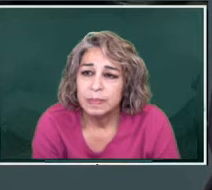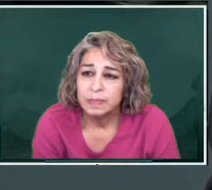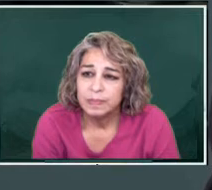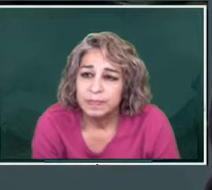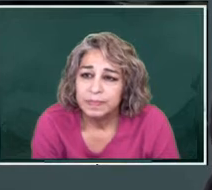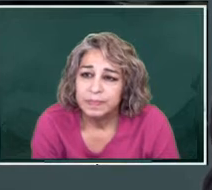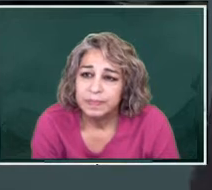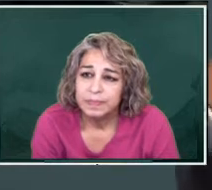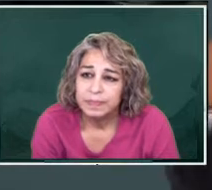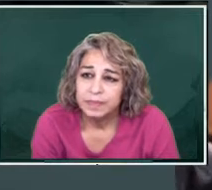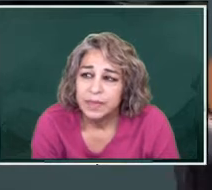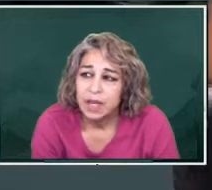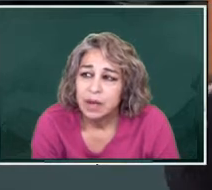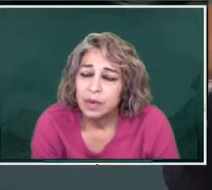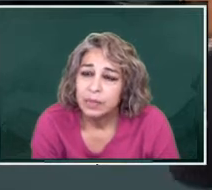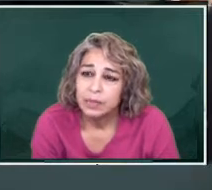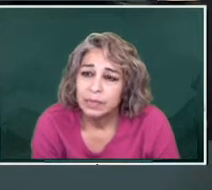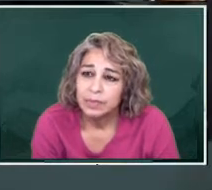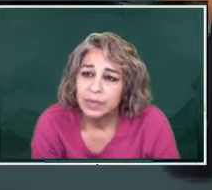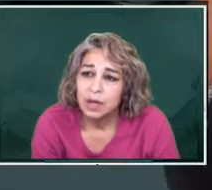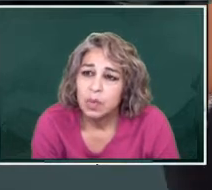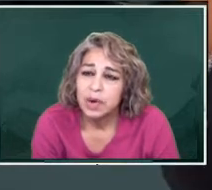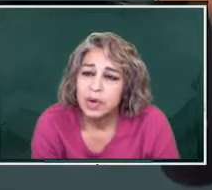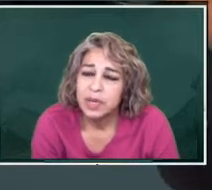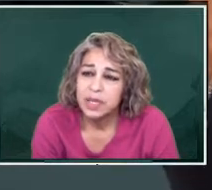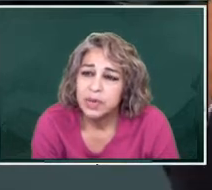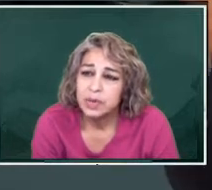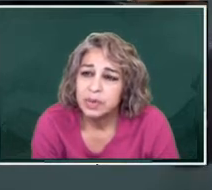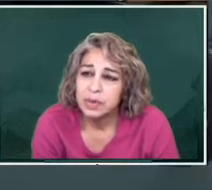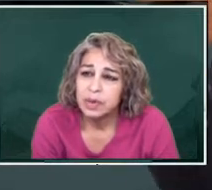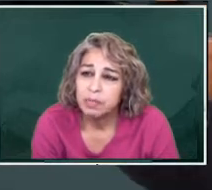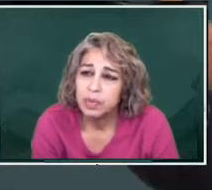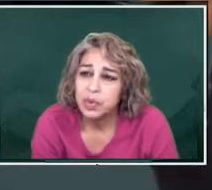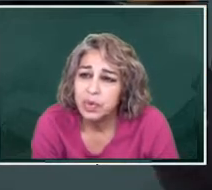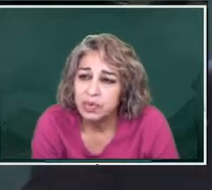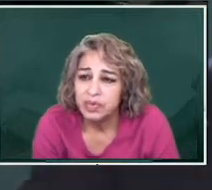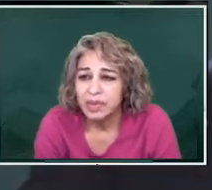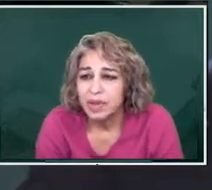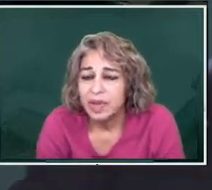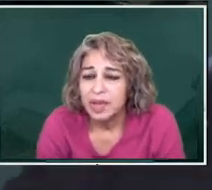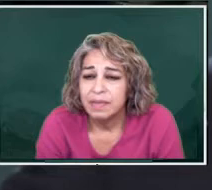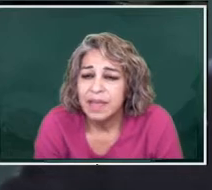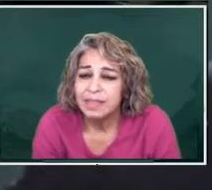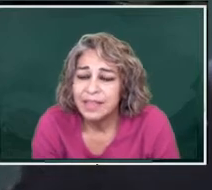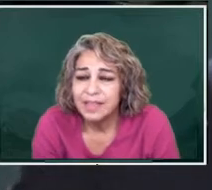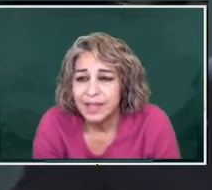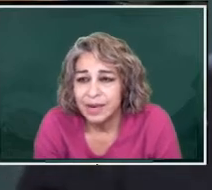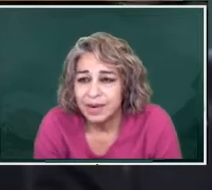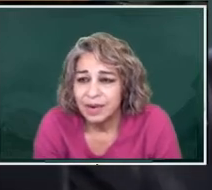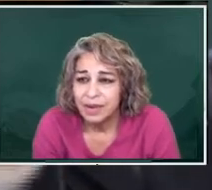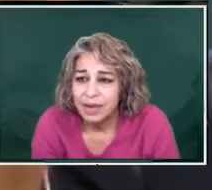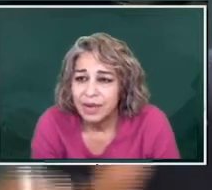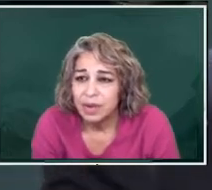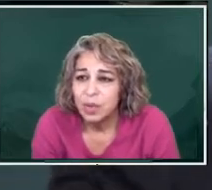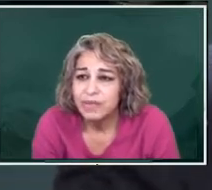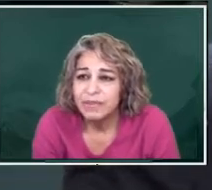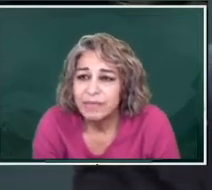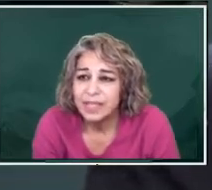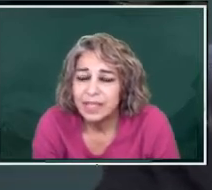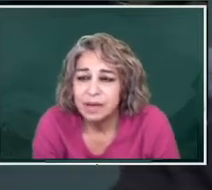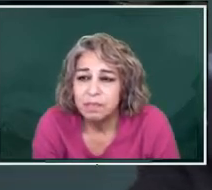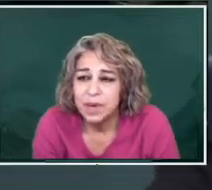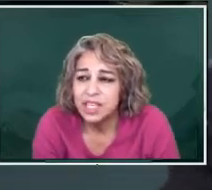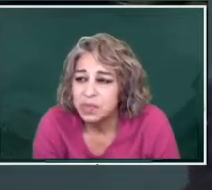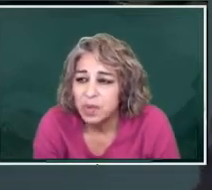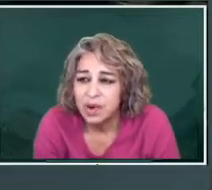we're going to prove that this year we've